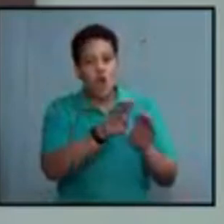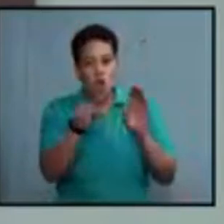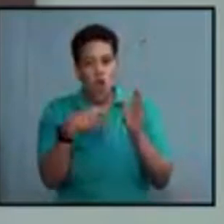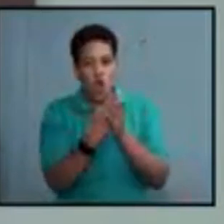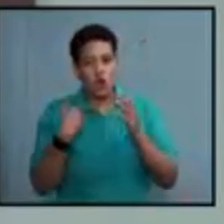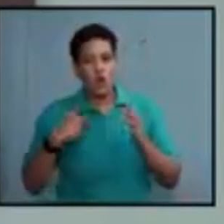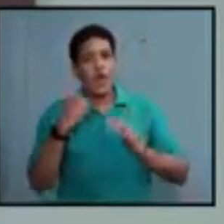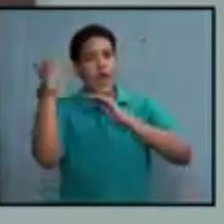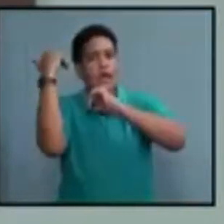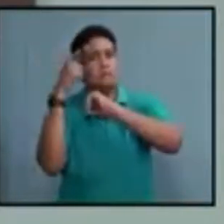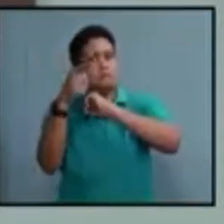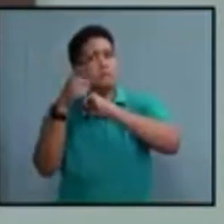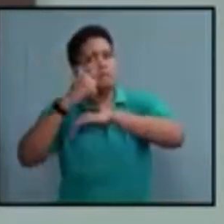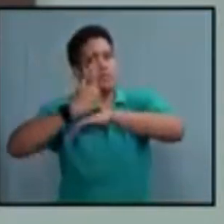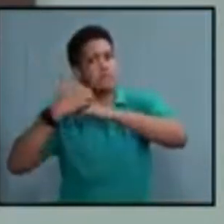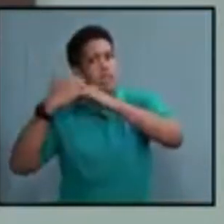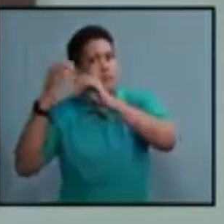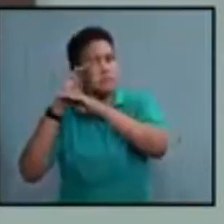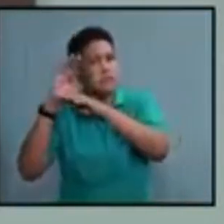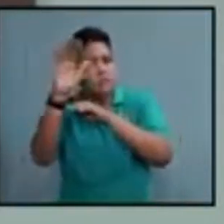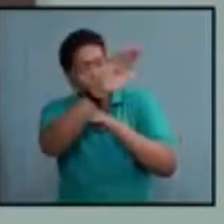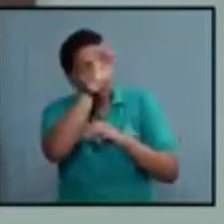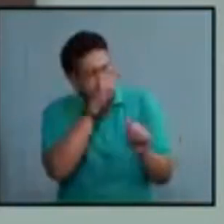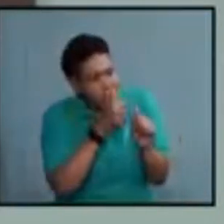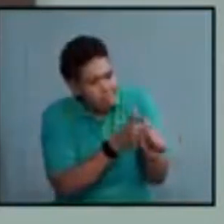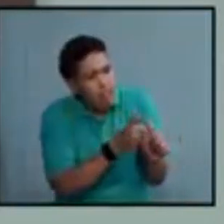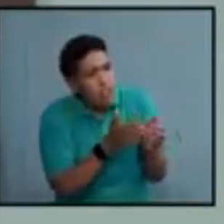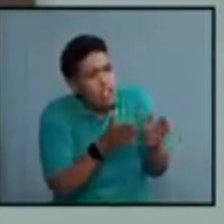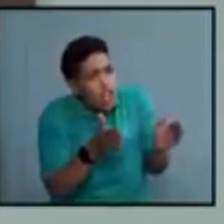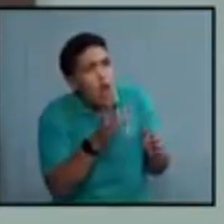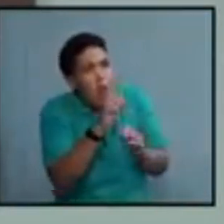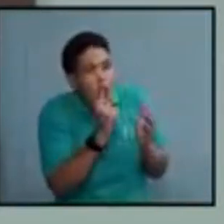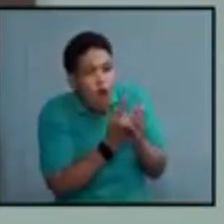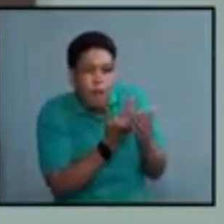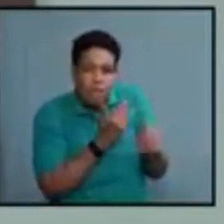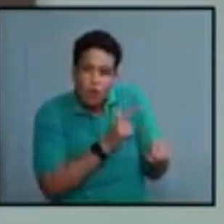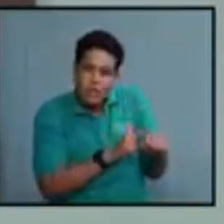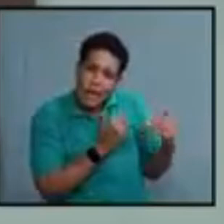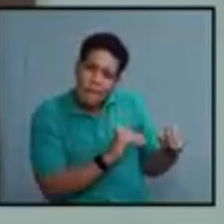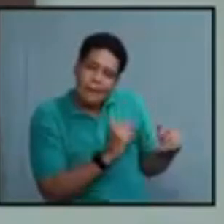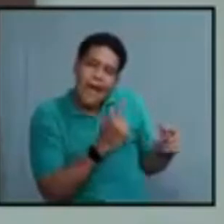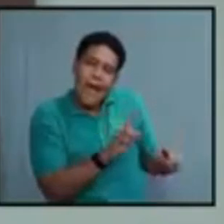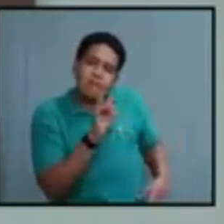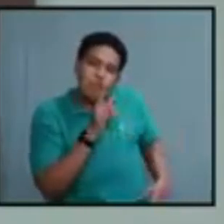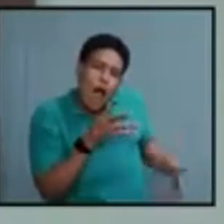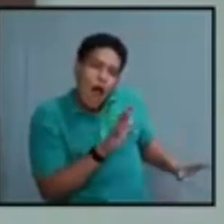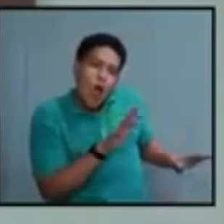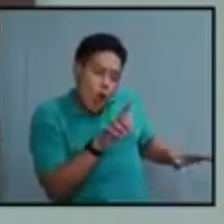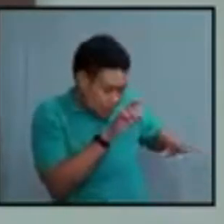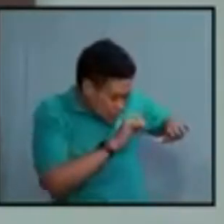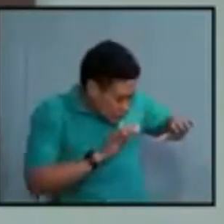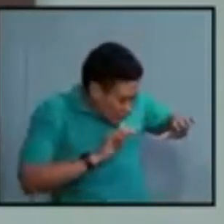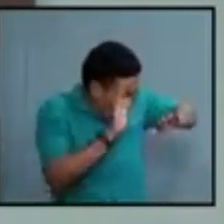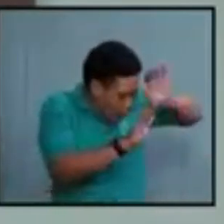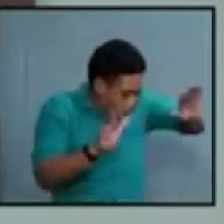that establishments will generally close one hour before curfews to allow employees